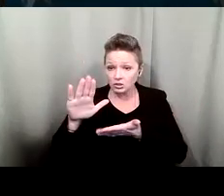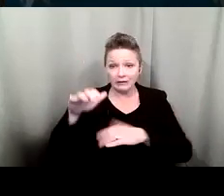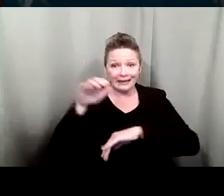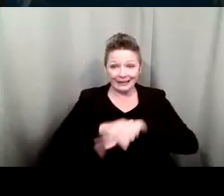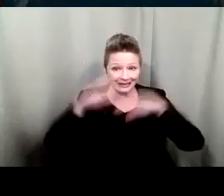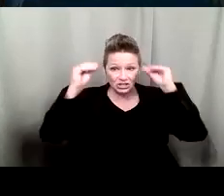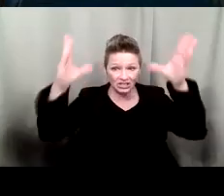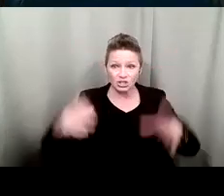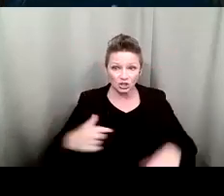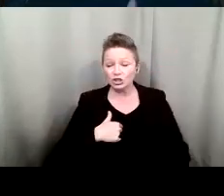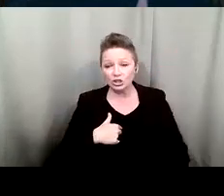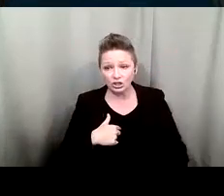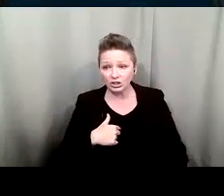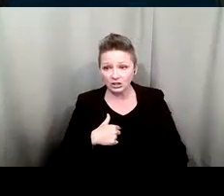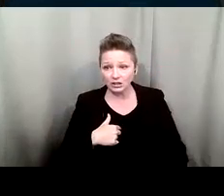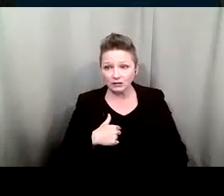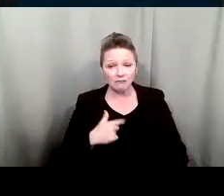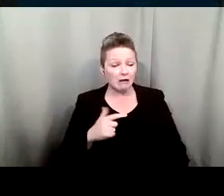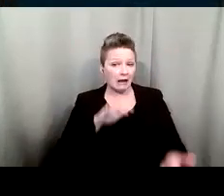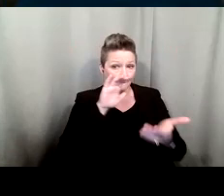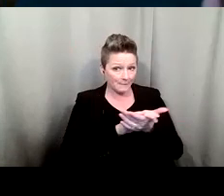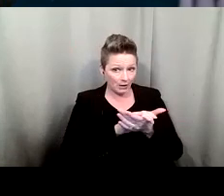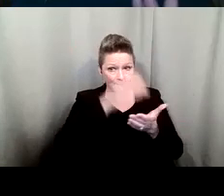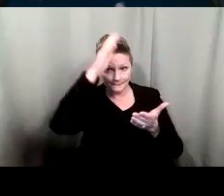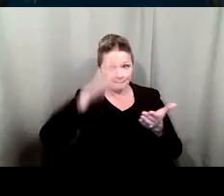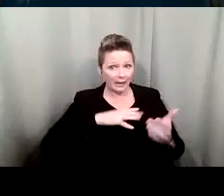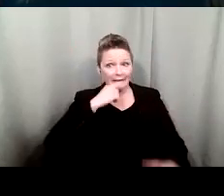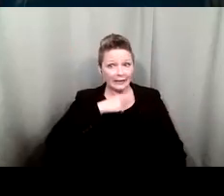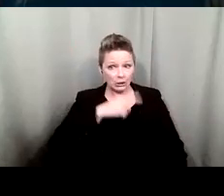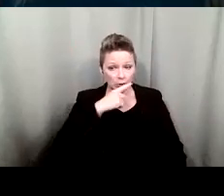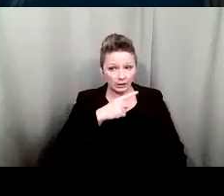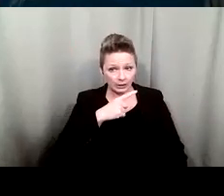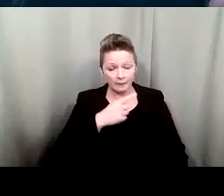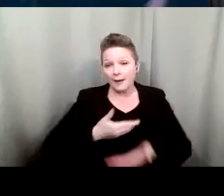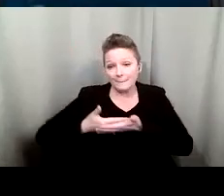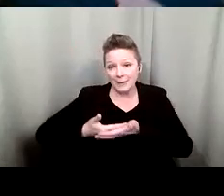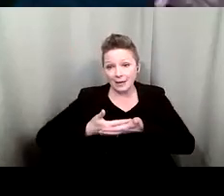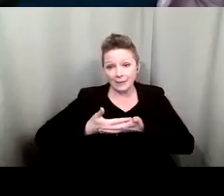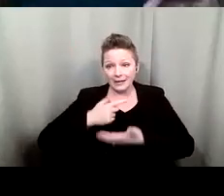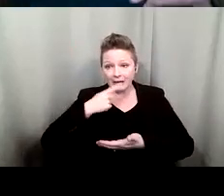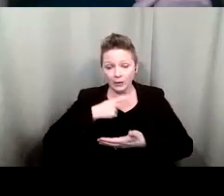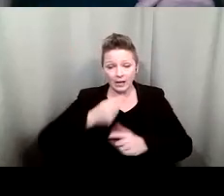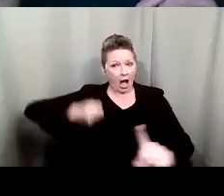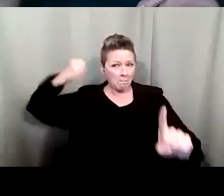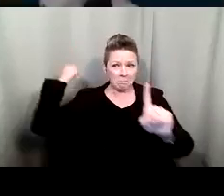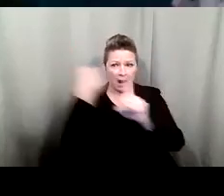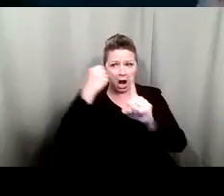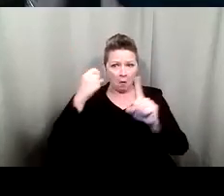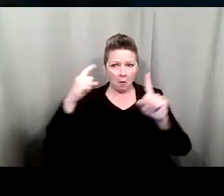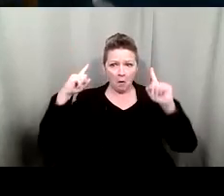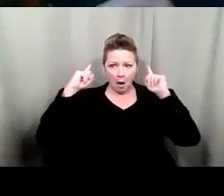teacher and i got married to a hearing man i had a hearing baby and i became hearing